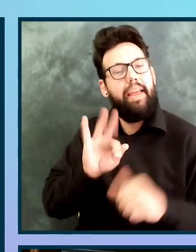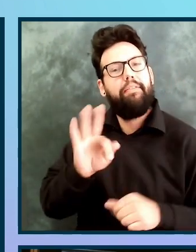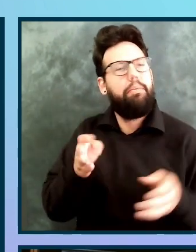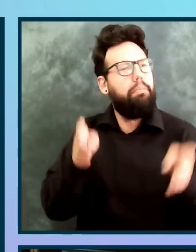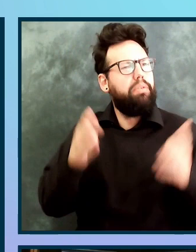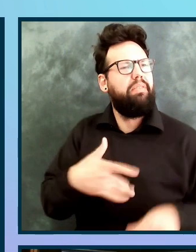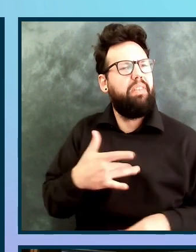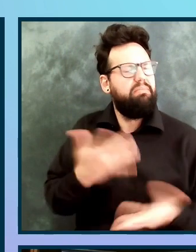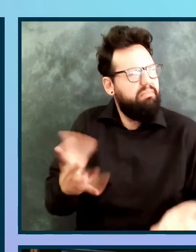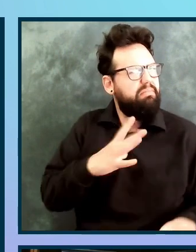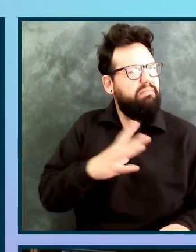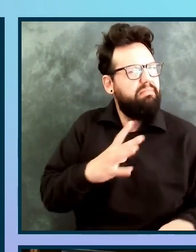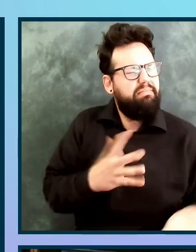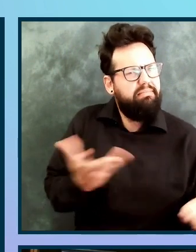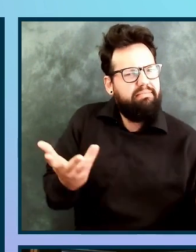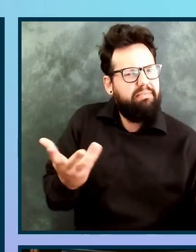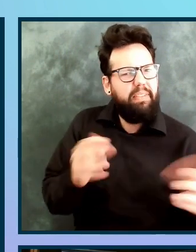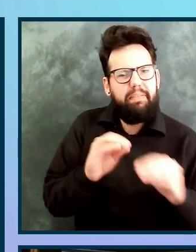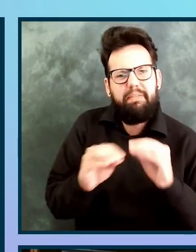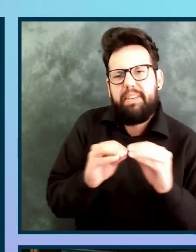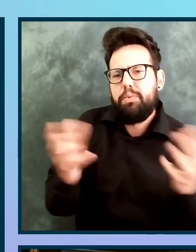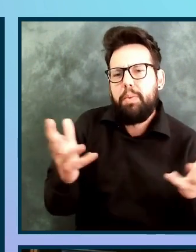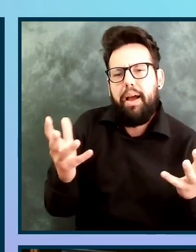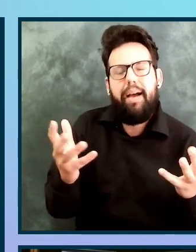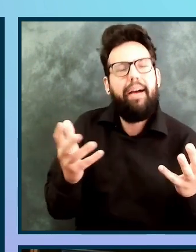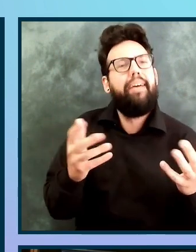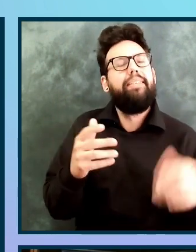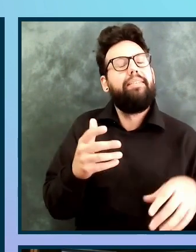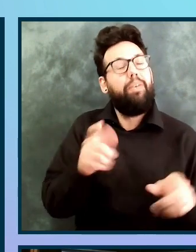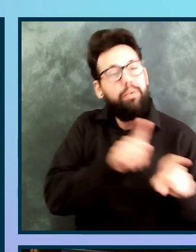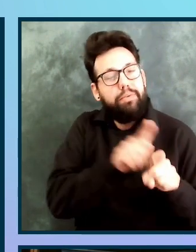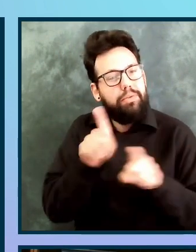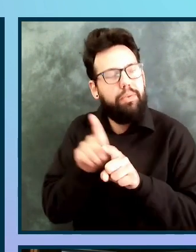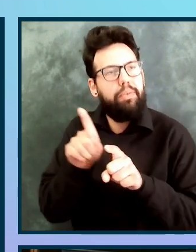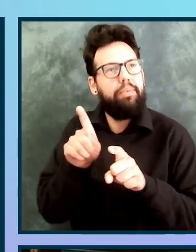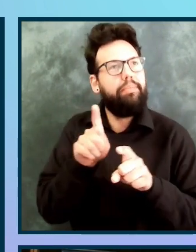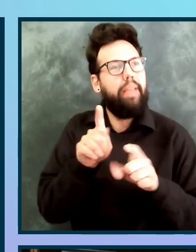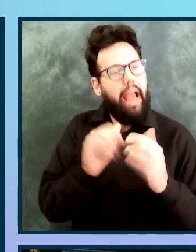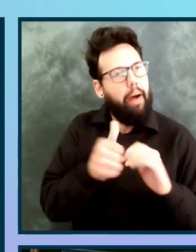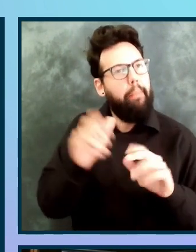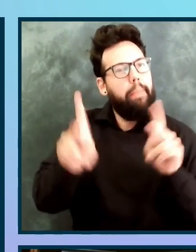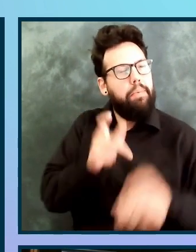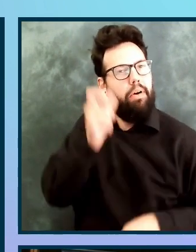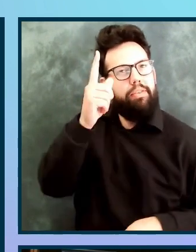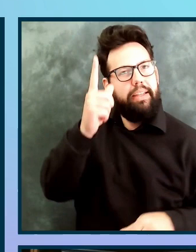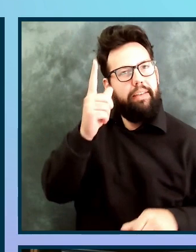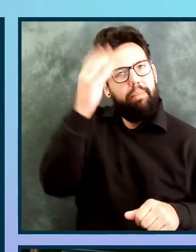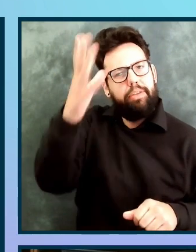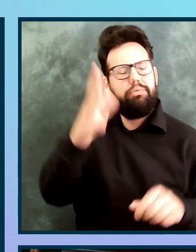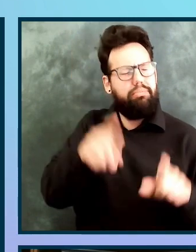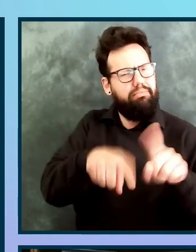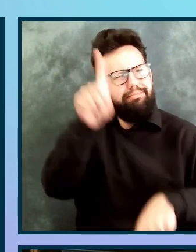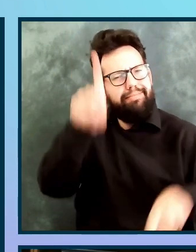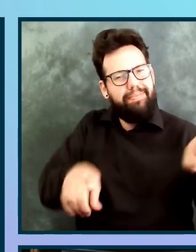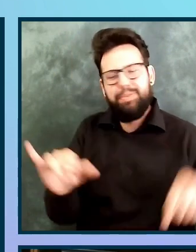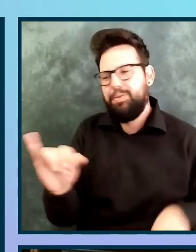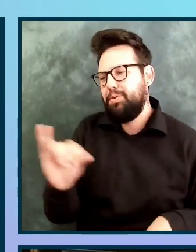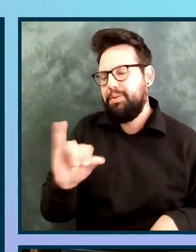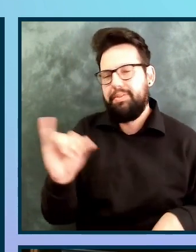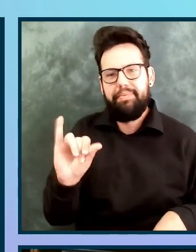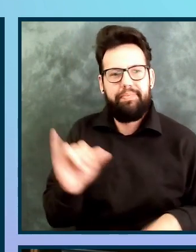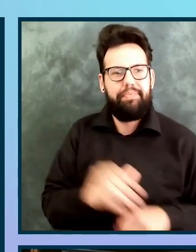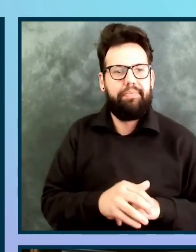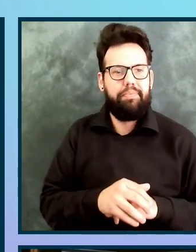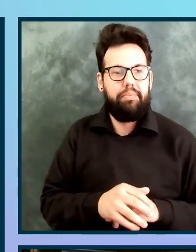How a person perceives the problems. There are different cognitive styles to help people internalize new information. What about the credibility